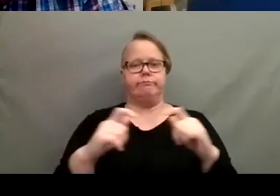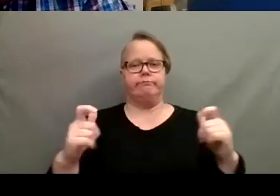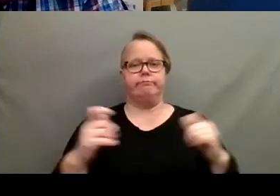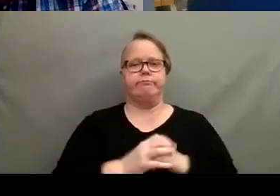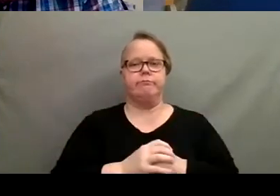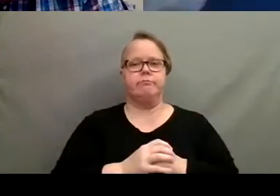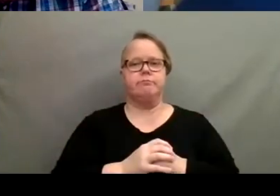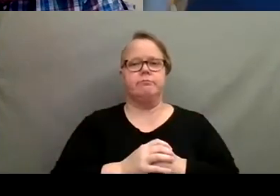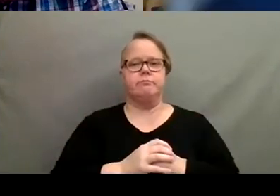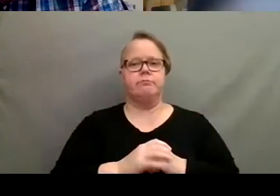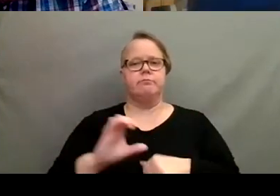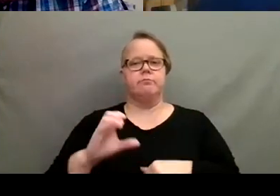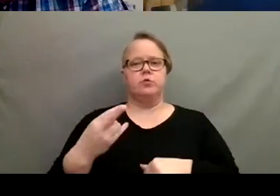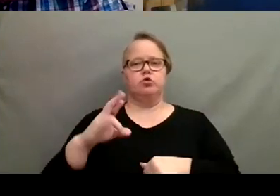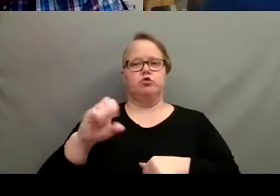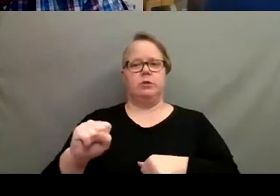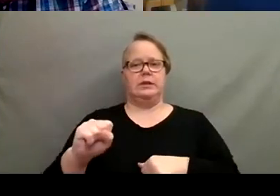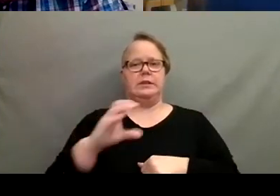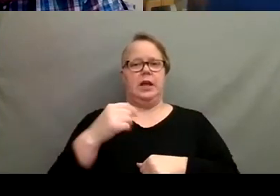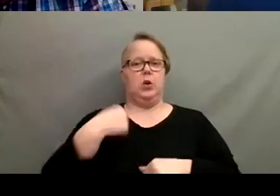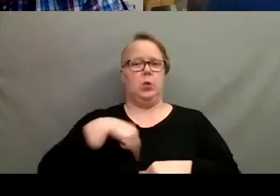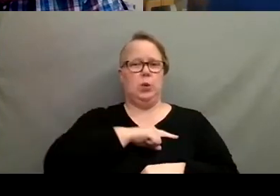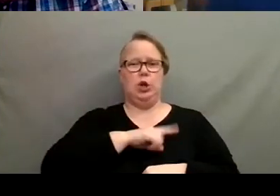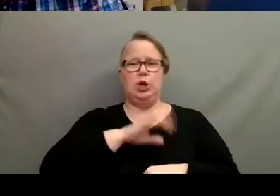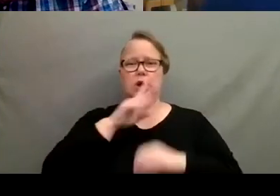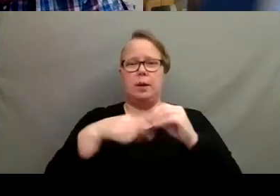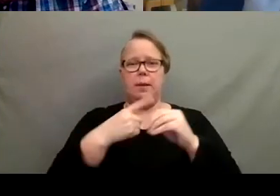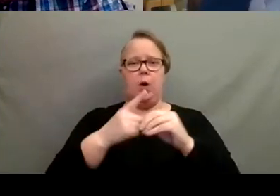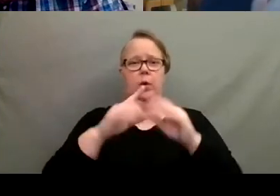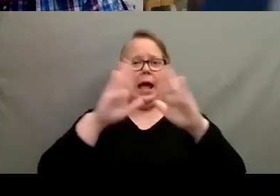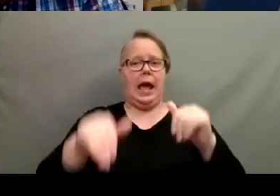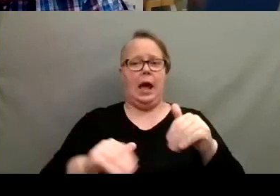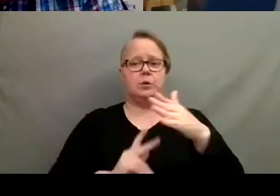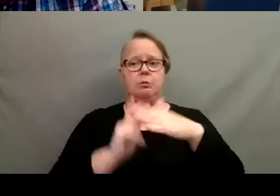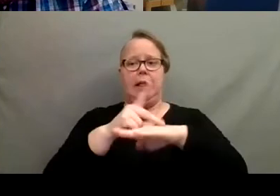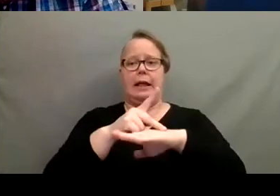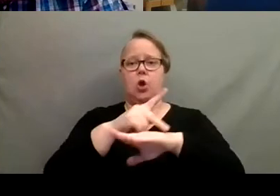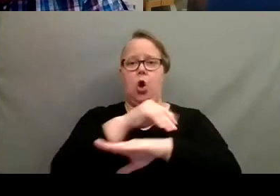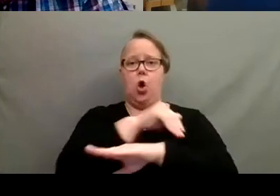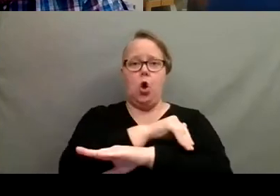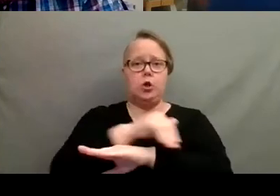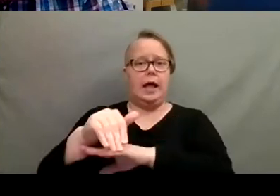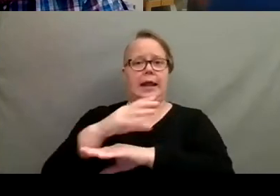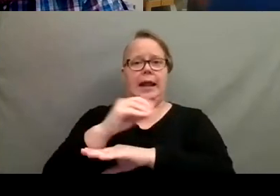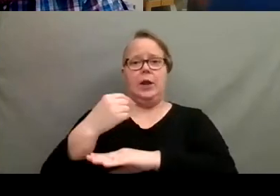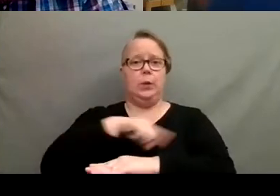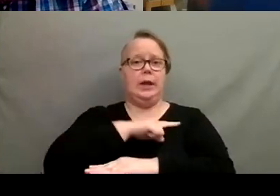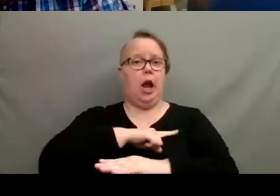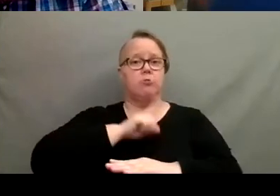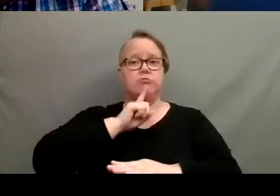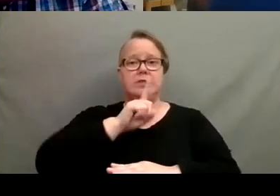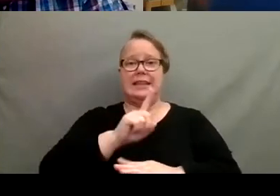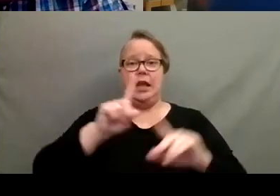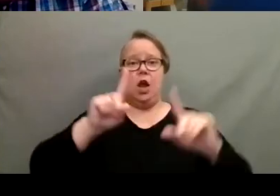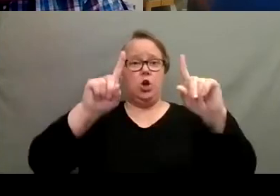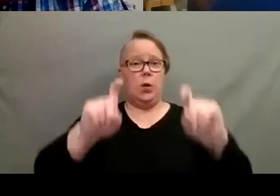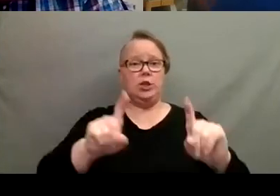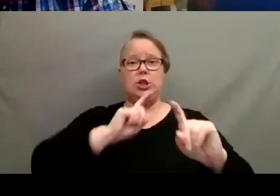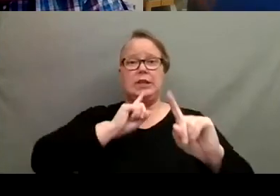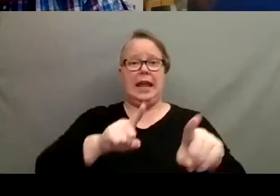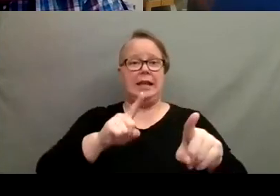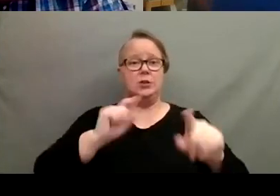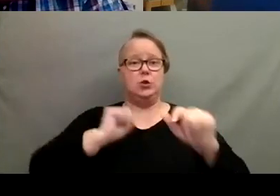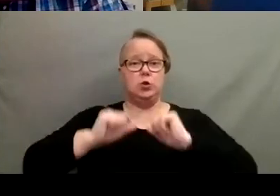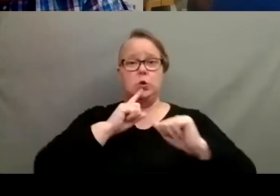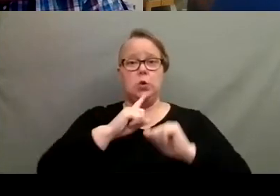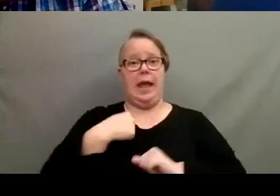And we, we're going to be talking about houseplants all night and at our heart, we are a question and answer show folks. So we do have